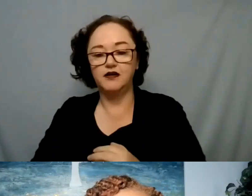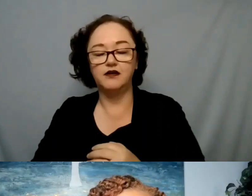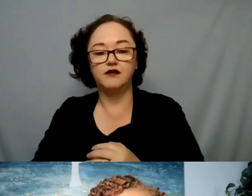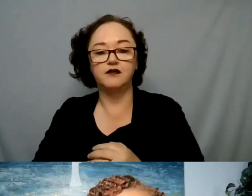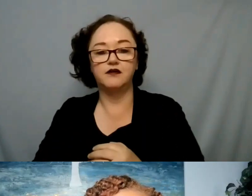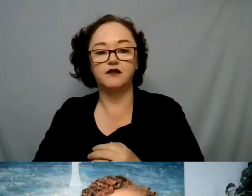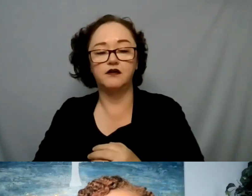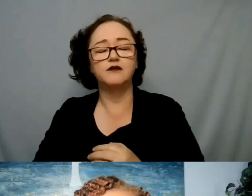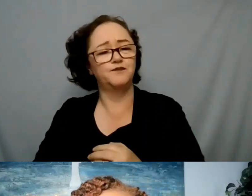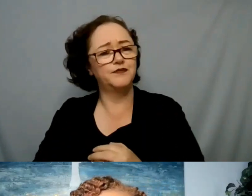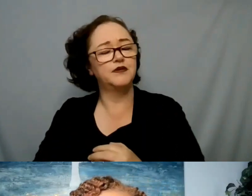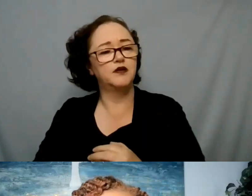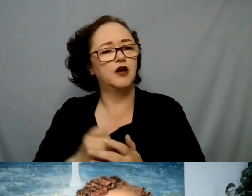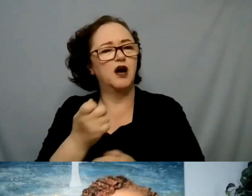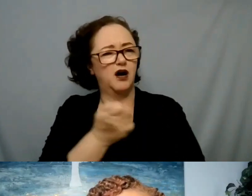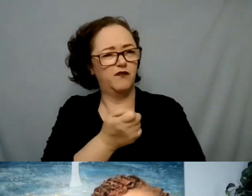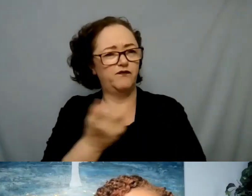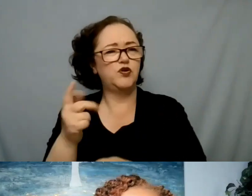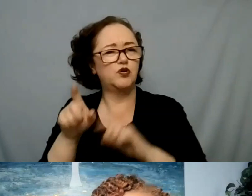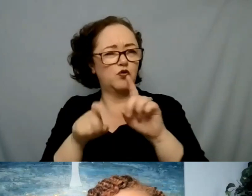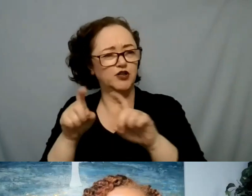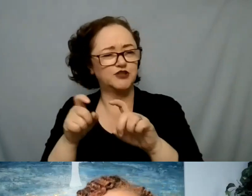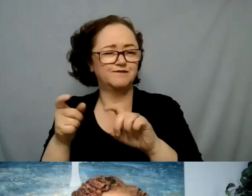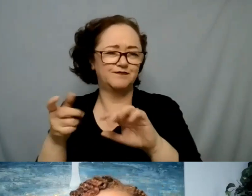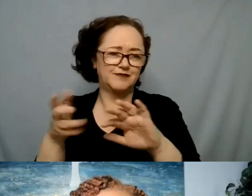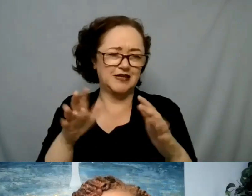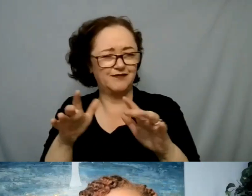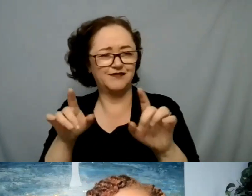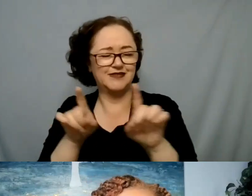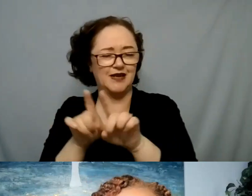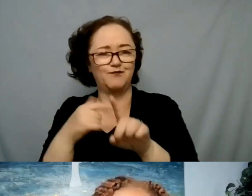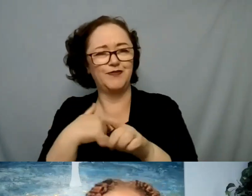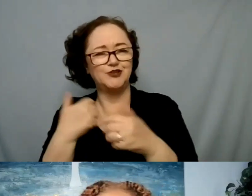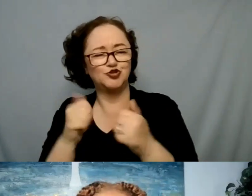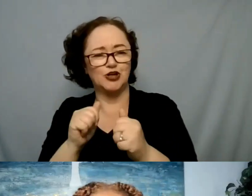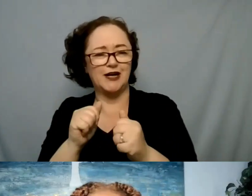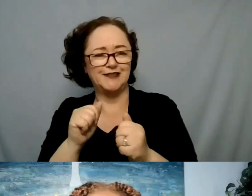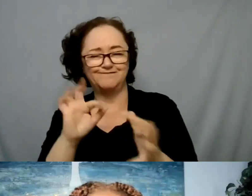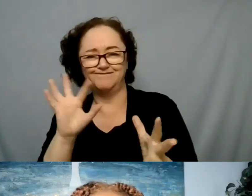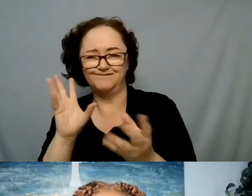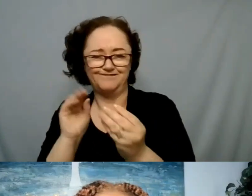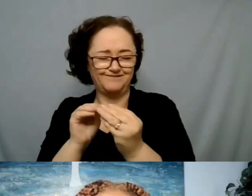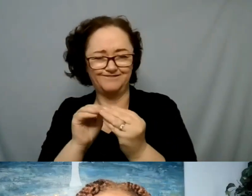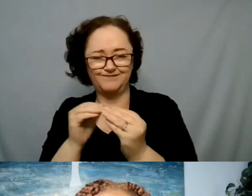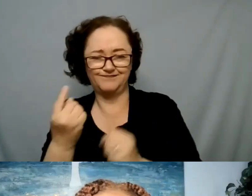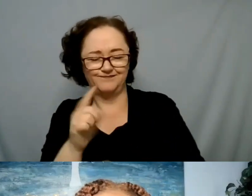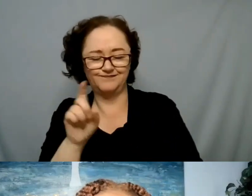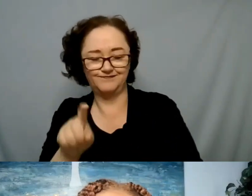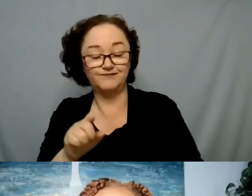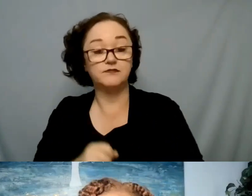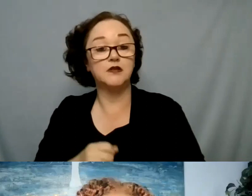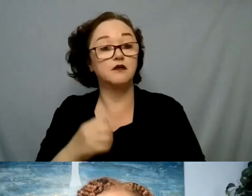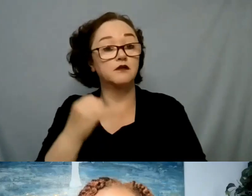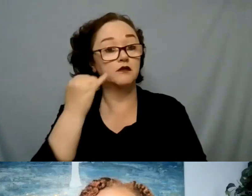a few questions coming in similar to this but for youth who are maybe living in an area